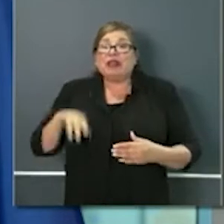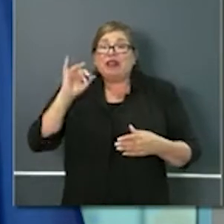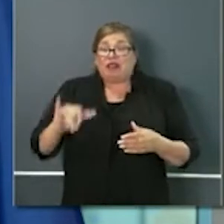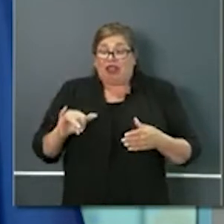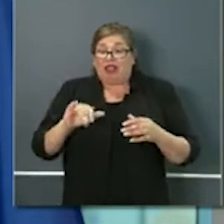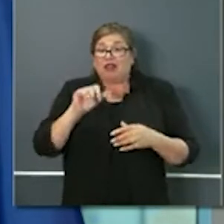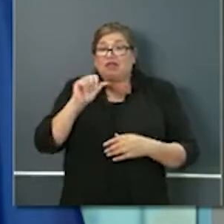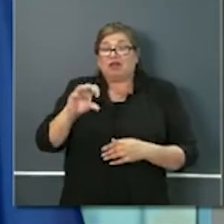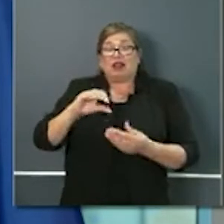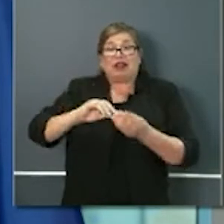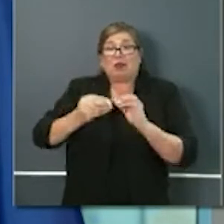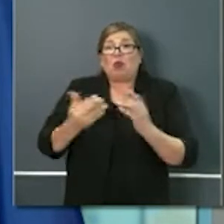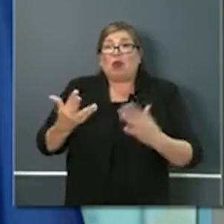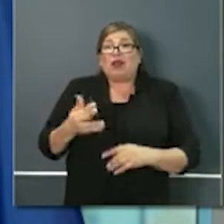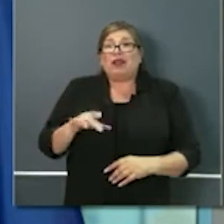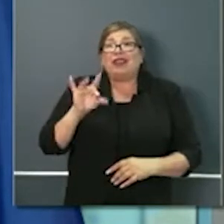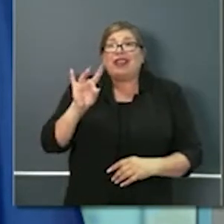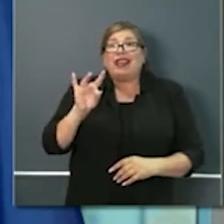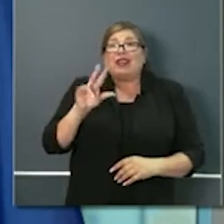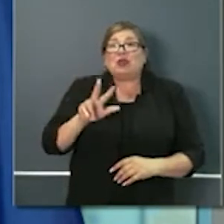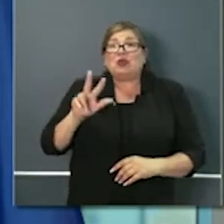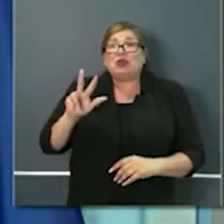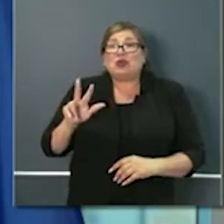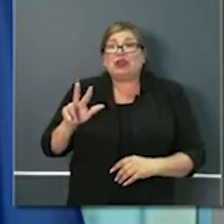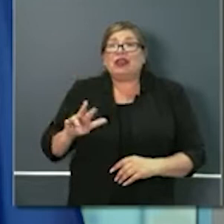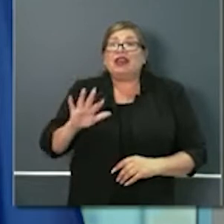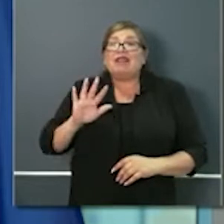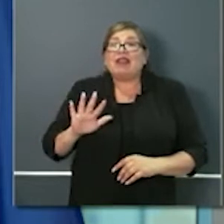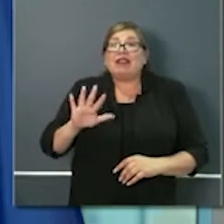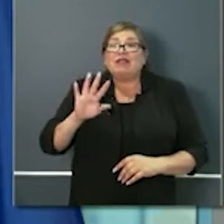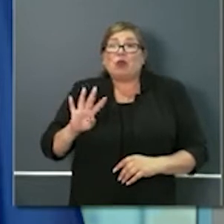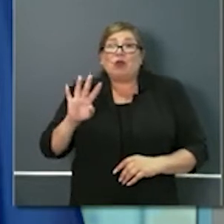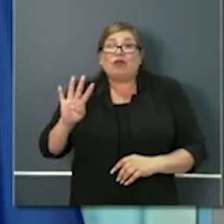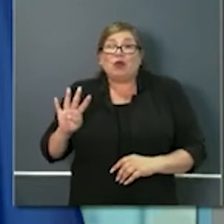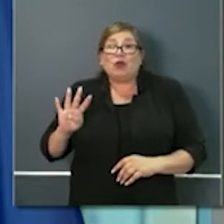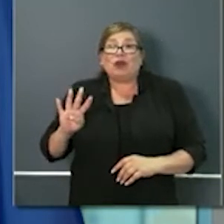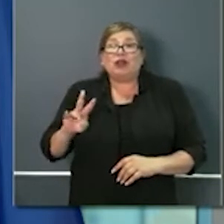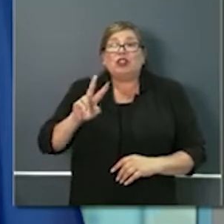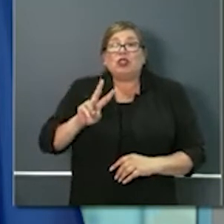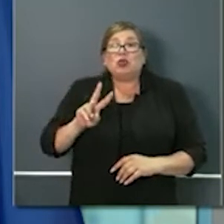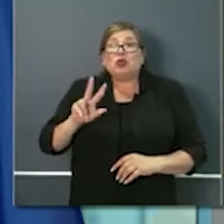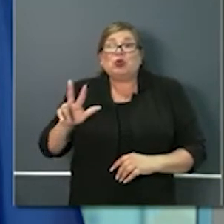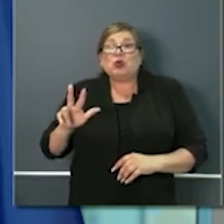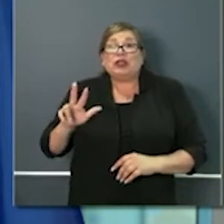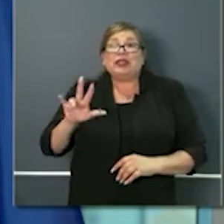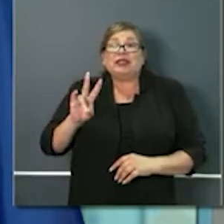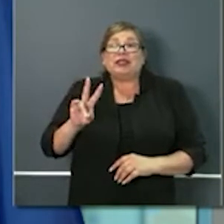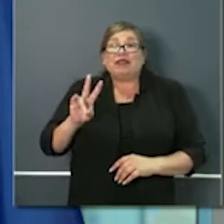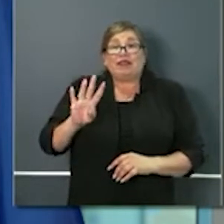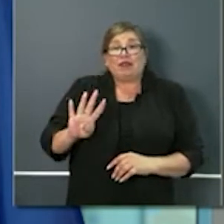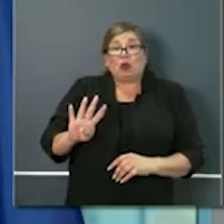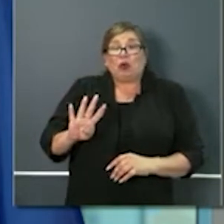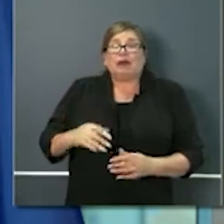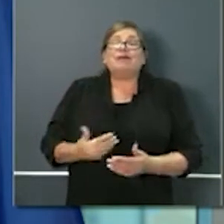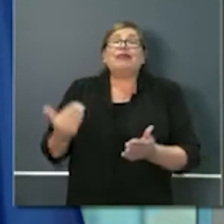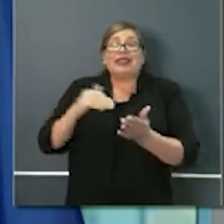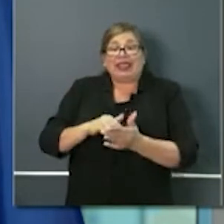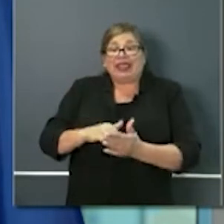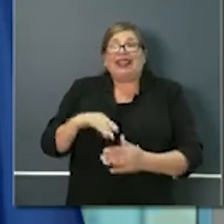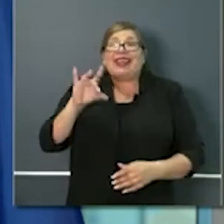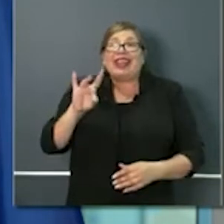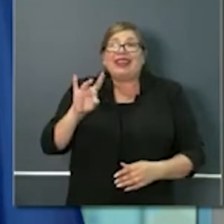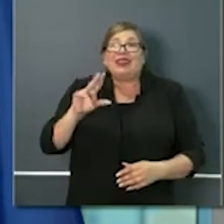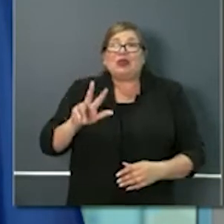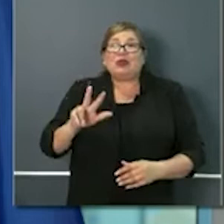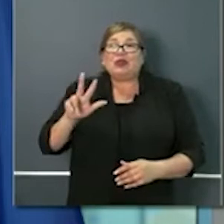following number 8 3 3 5 4 4 2 3 7 4 8 3